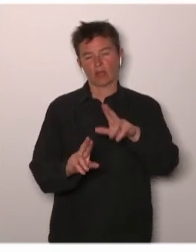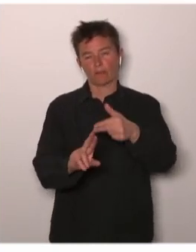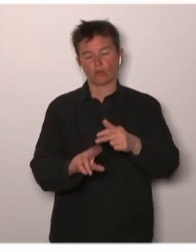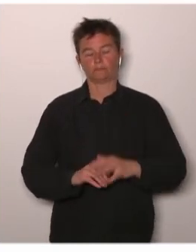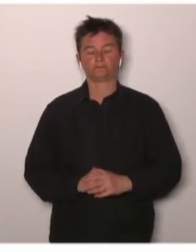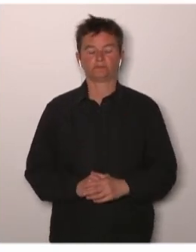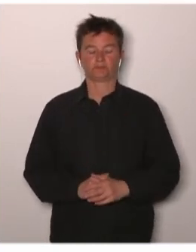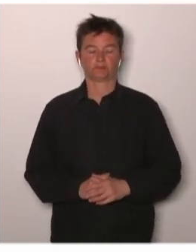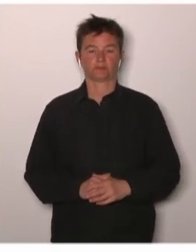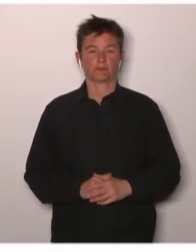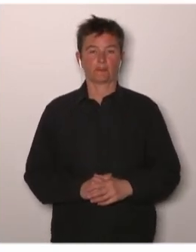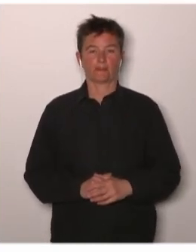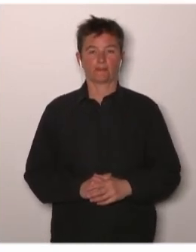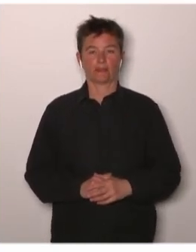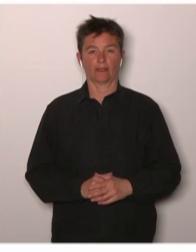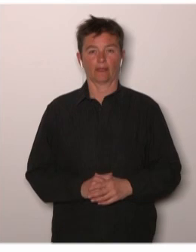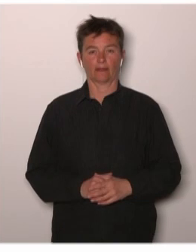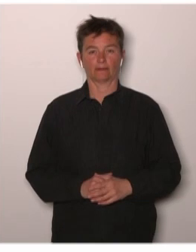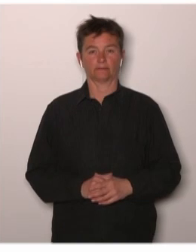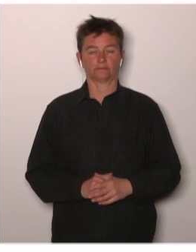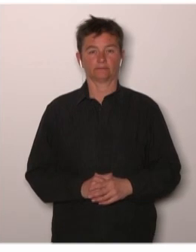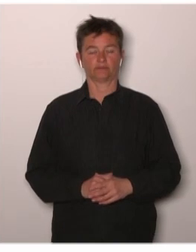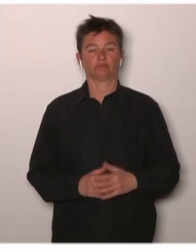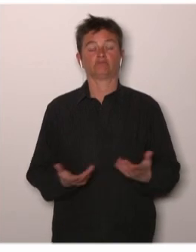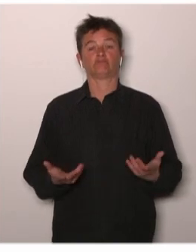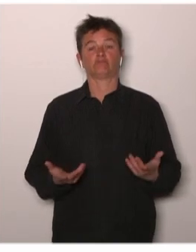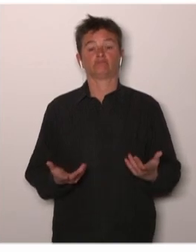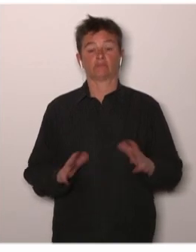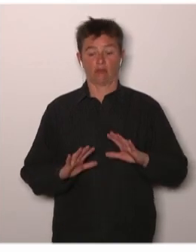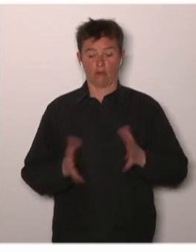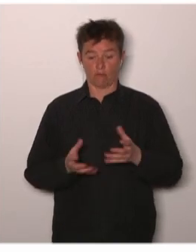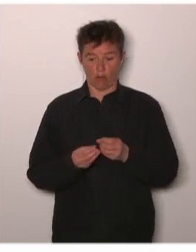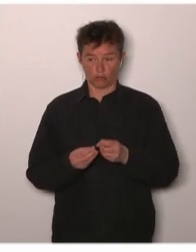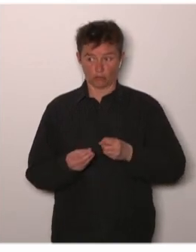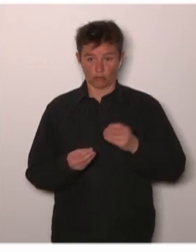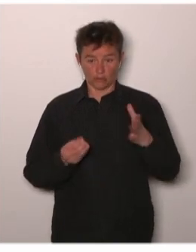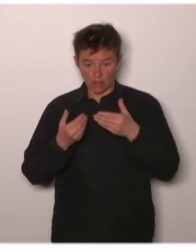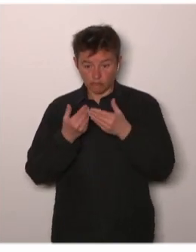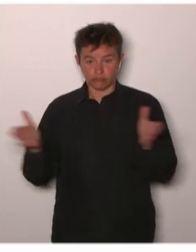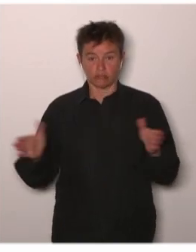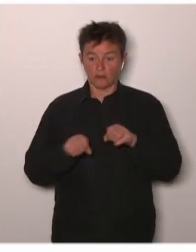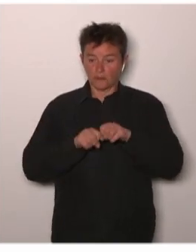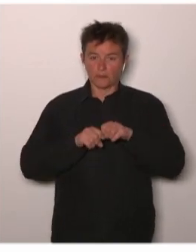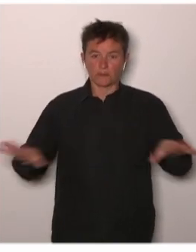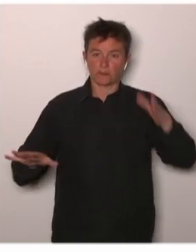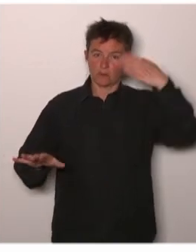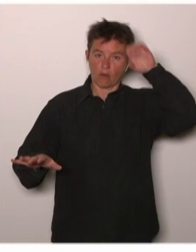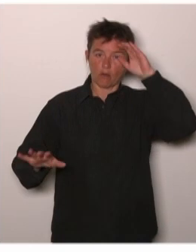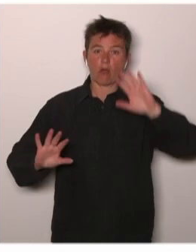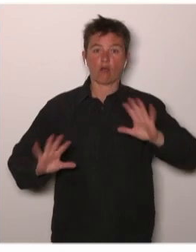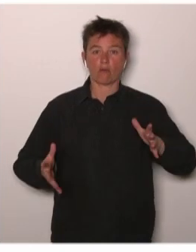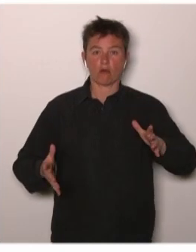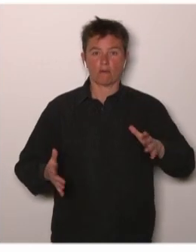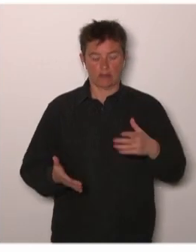how do we make that happen in Europe and we have reached a point where I believe we have to re-engineer what we are doing we are seeing